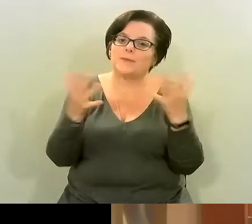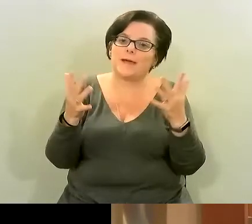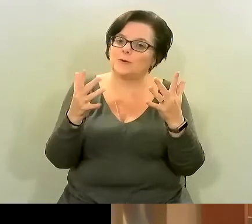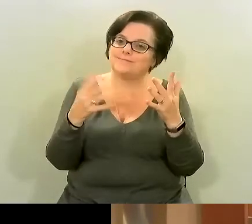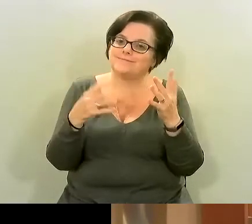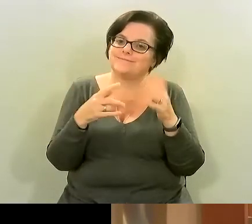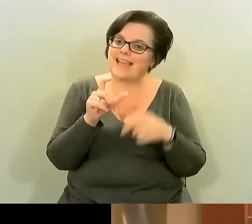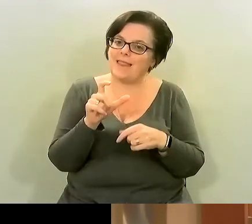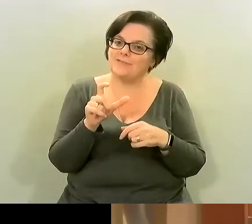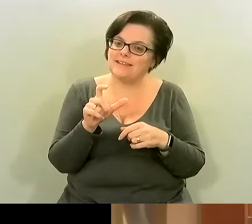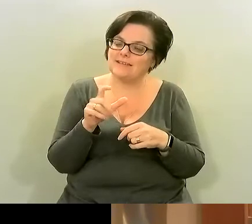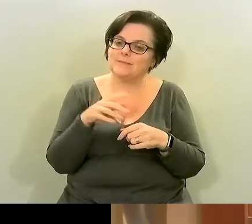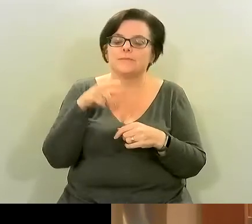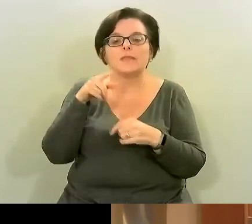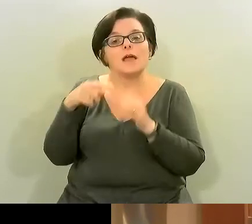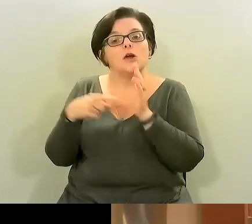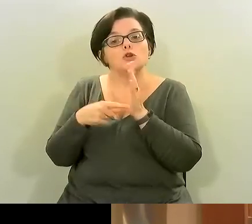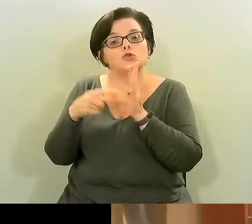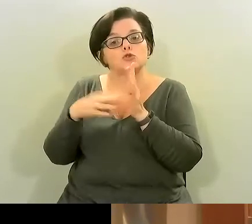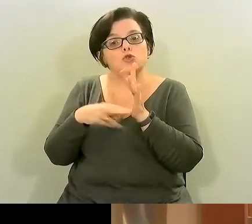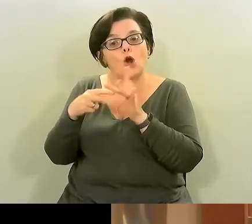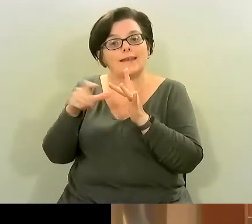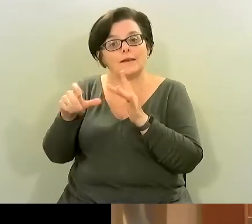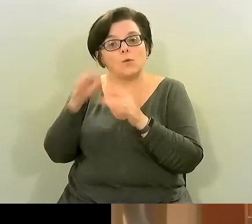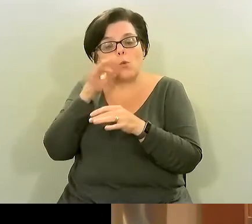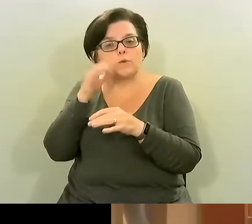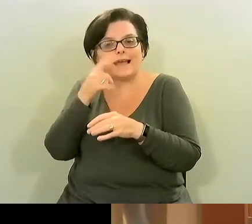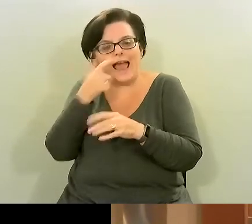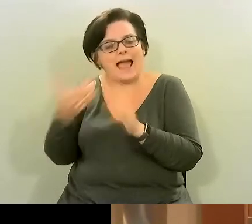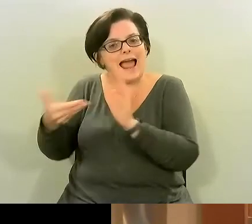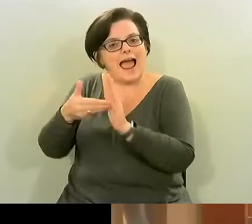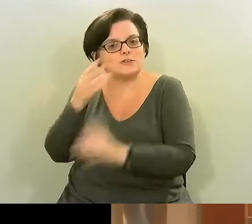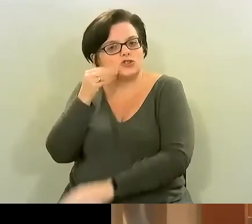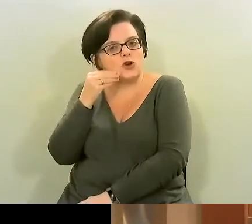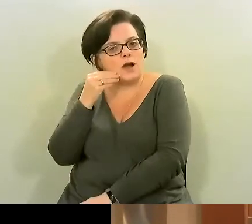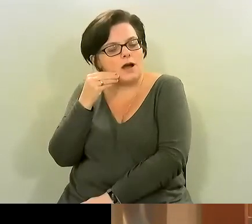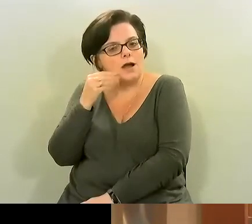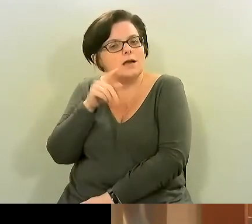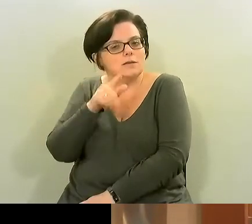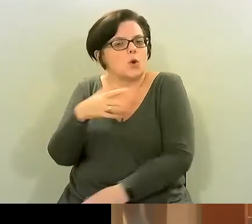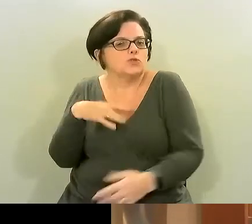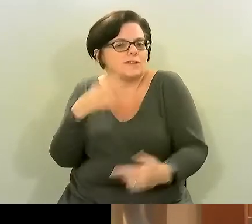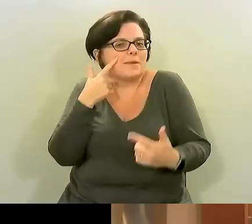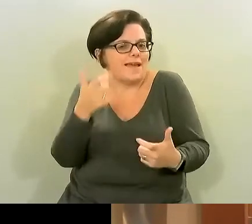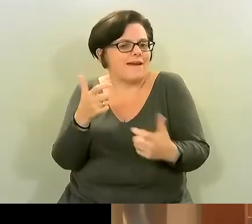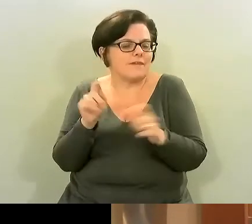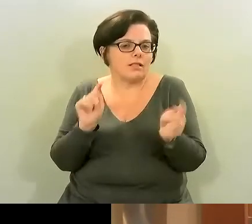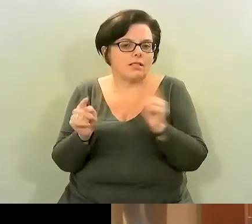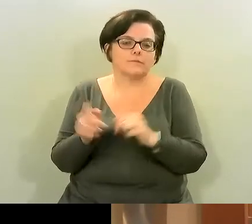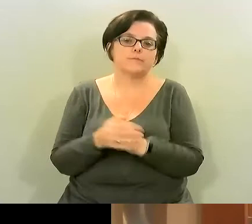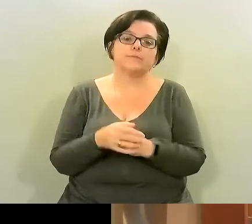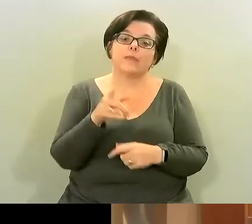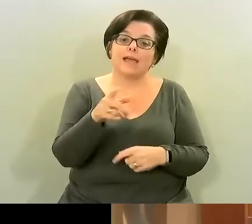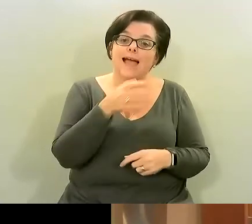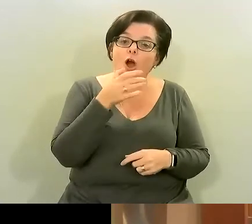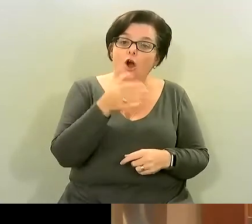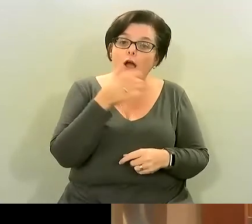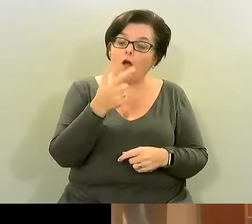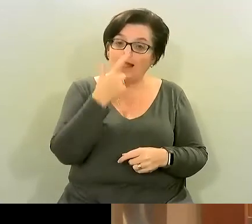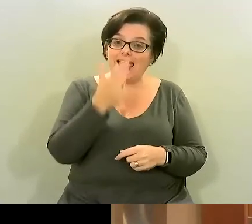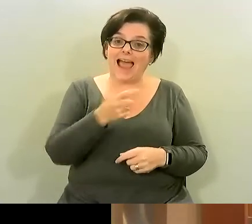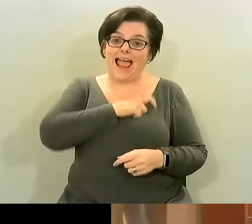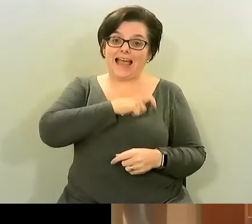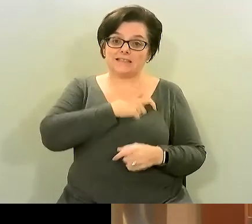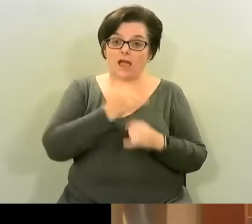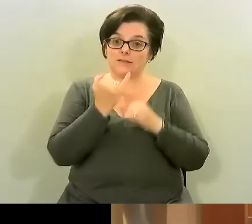water which can be sweetened um so you might want to try those tricks also know that with alcohol it can worsen anxiety you may